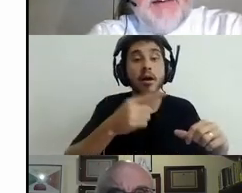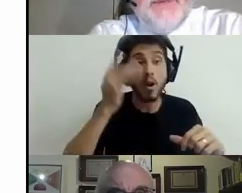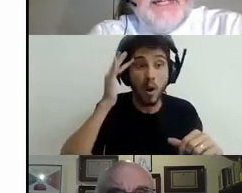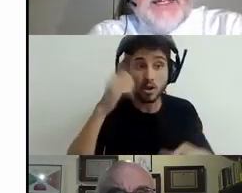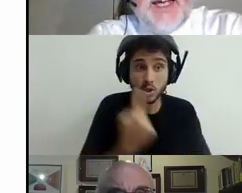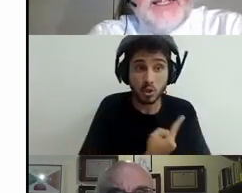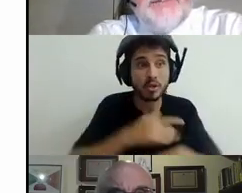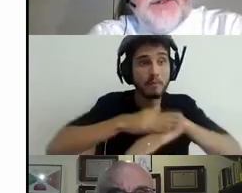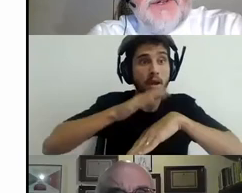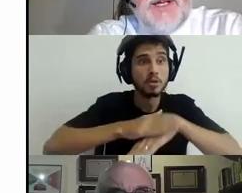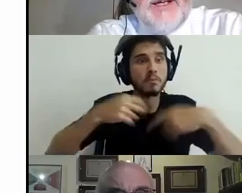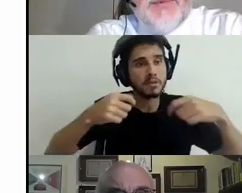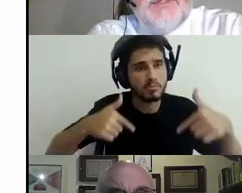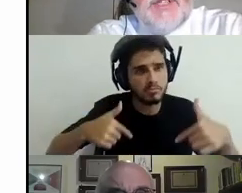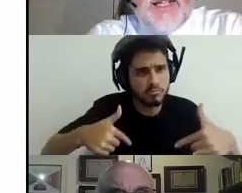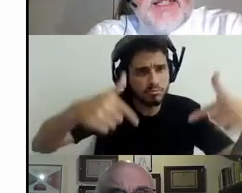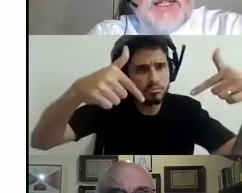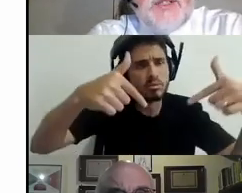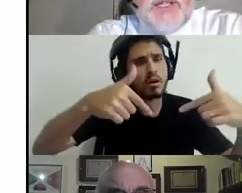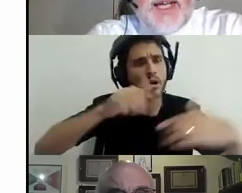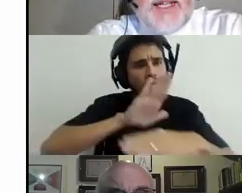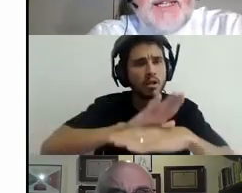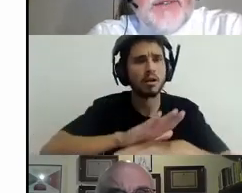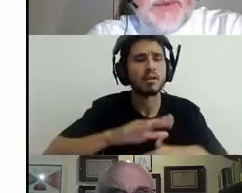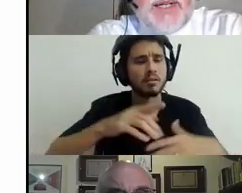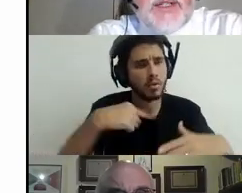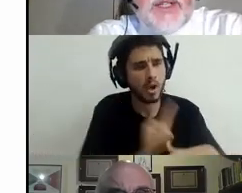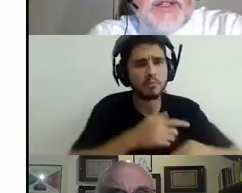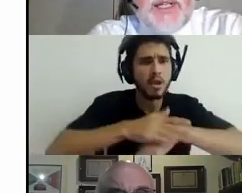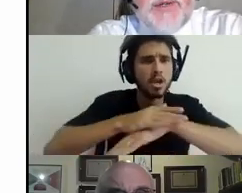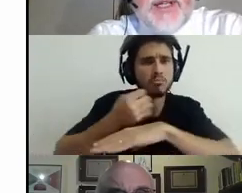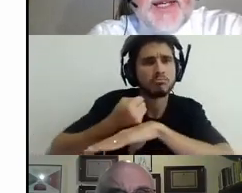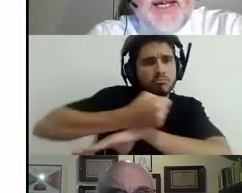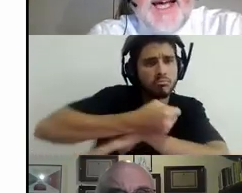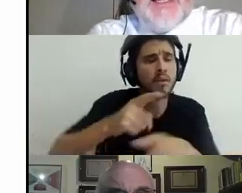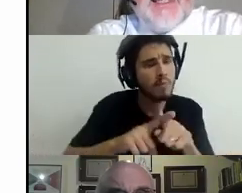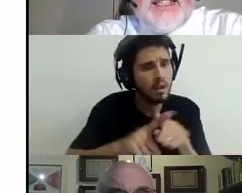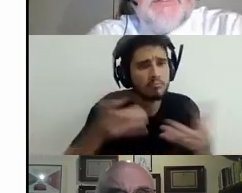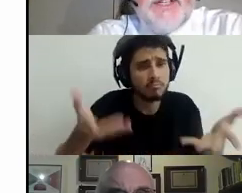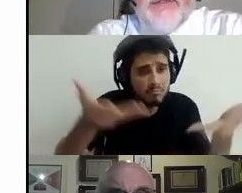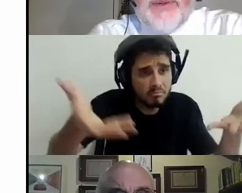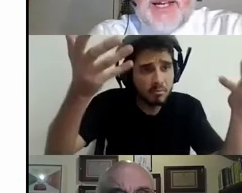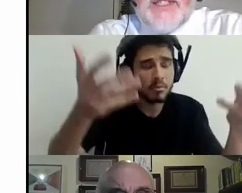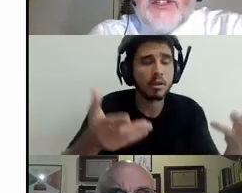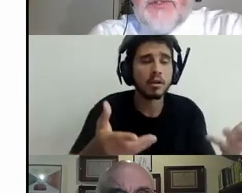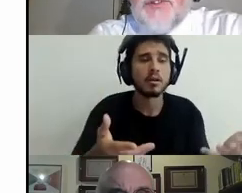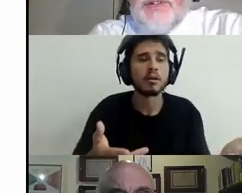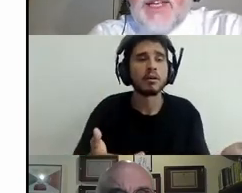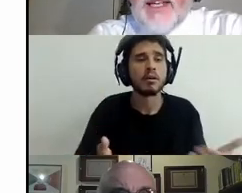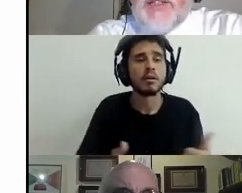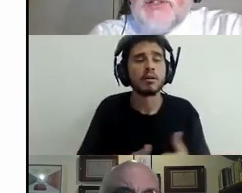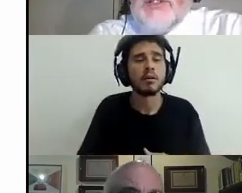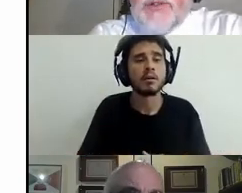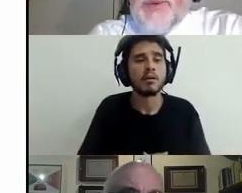if I have made a case for personalization and individualization and learning, excessive individualization of